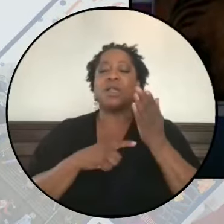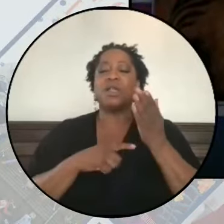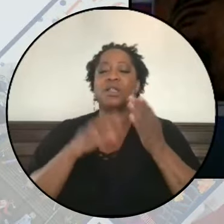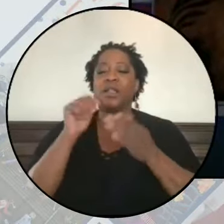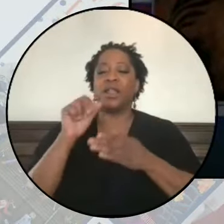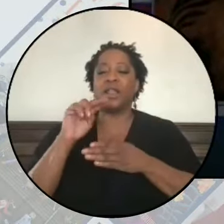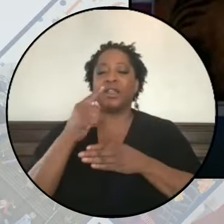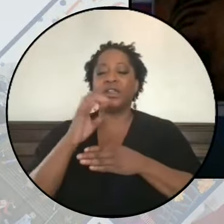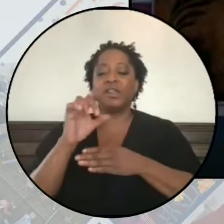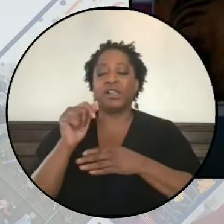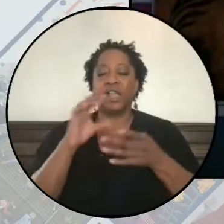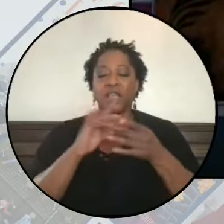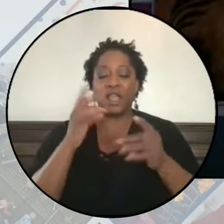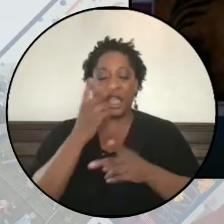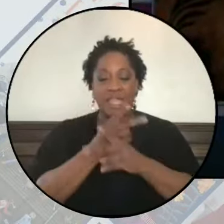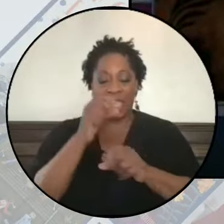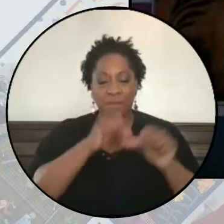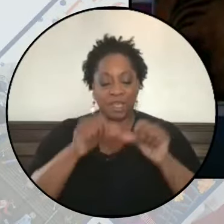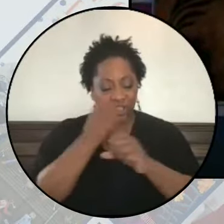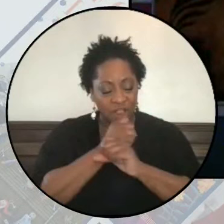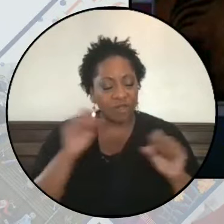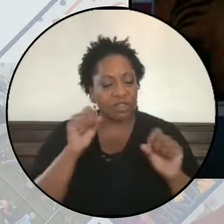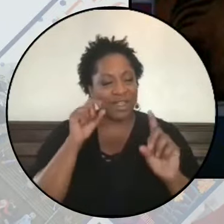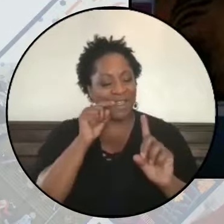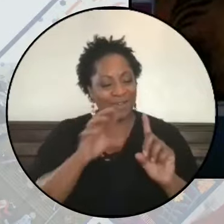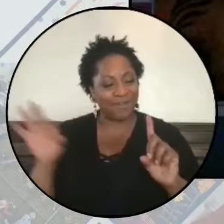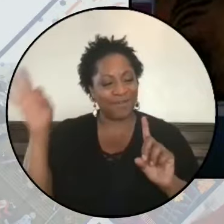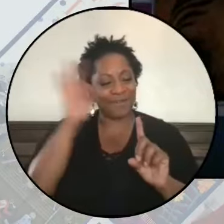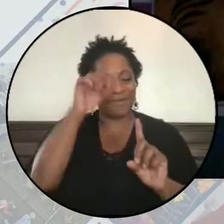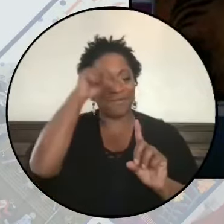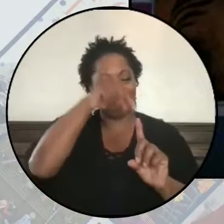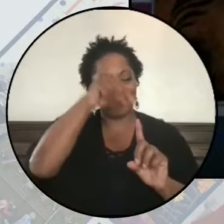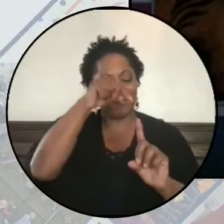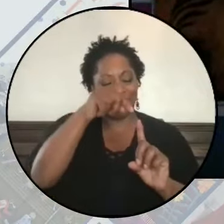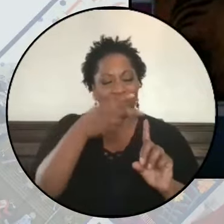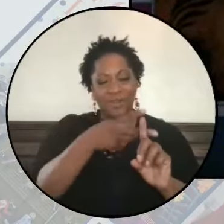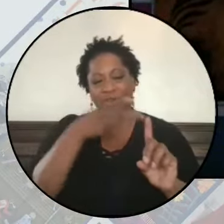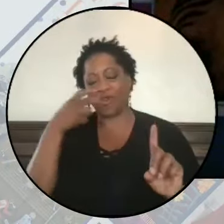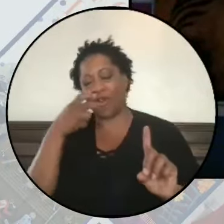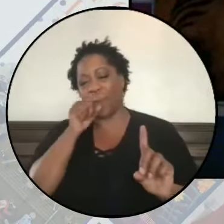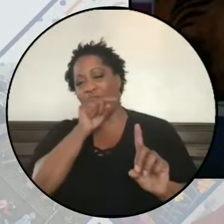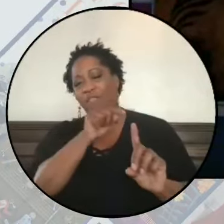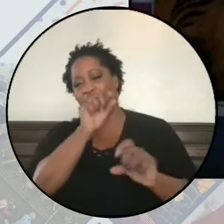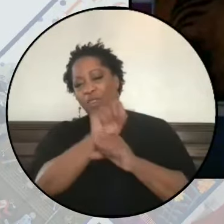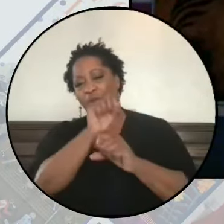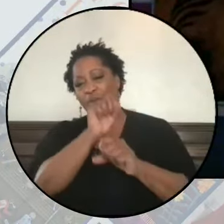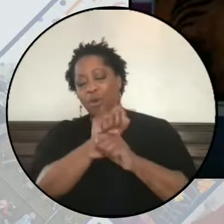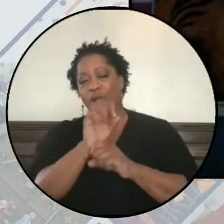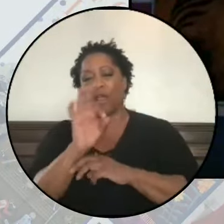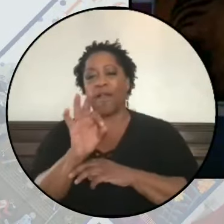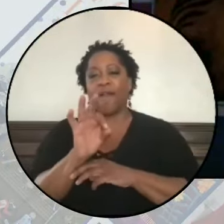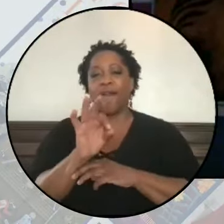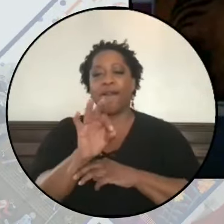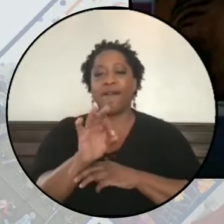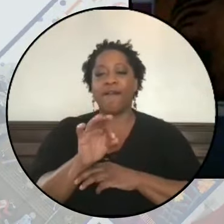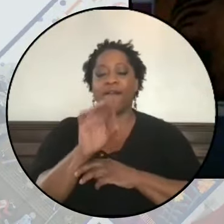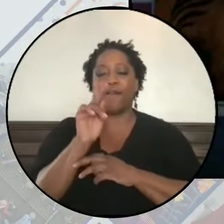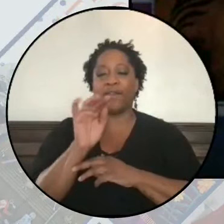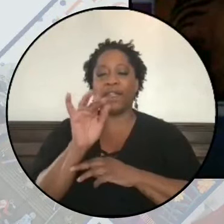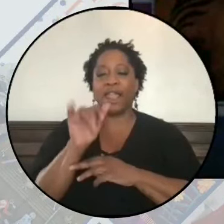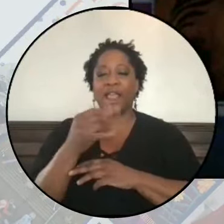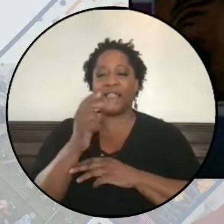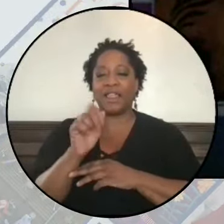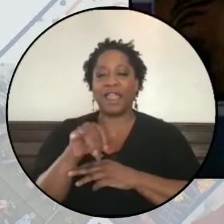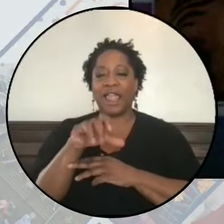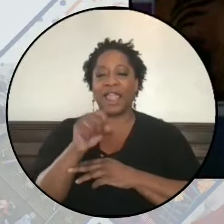Angela was saying about keeping each other safe, you know, if that's drawing on the work of Kelly Hayes and Mary